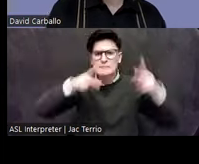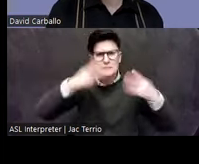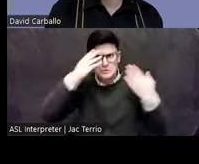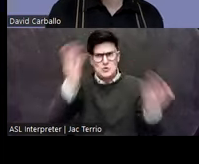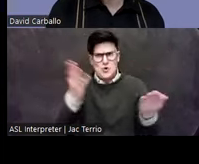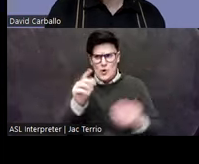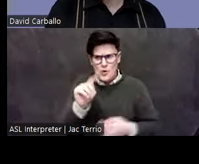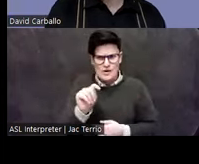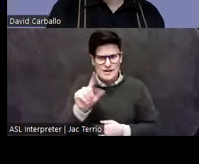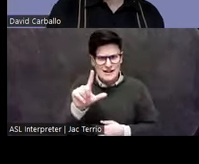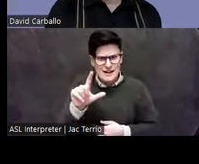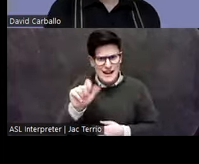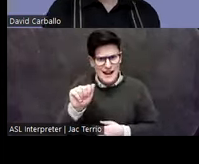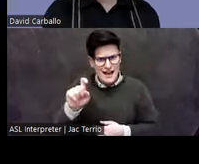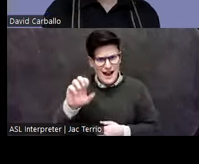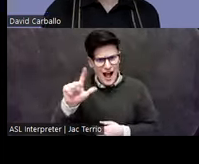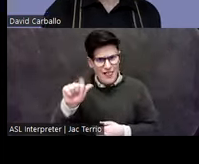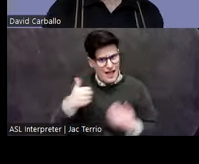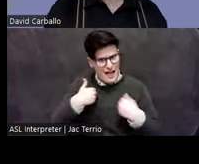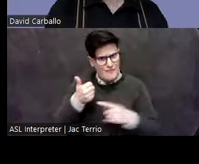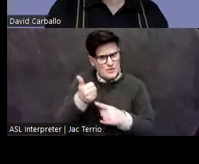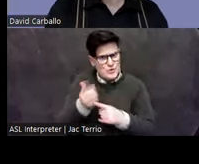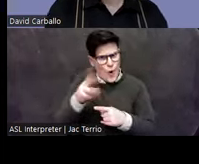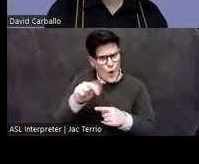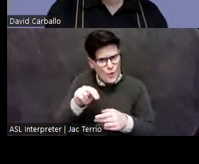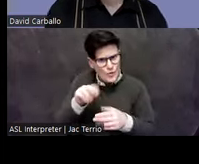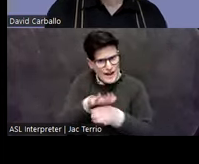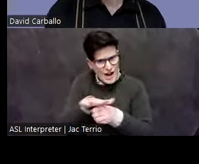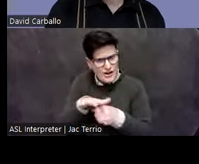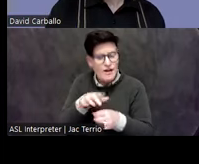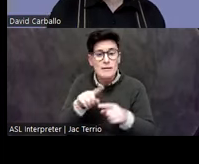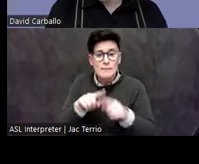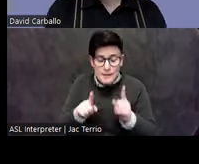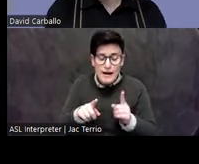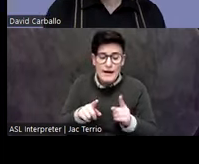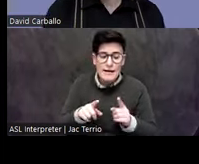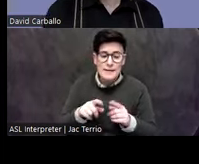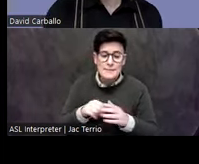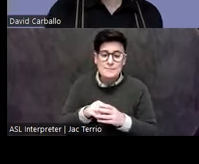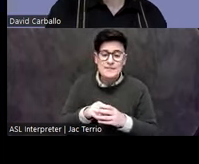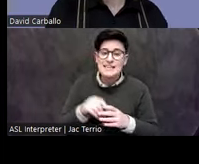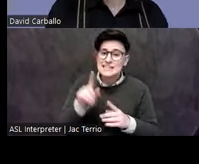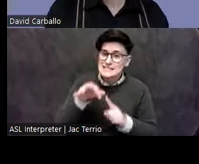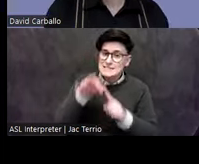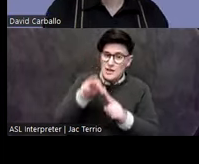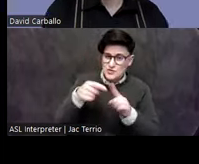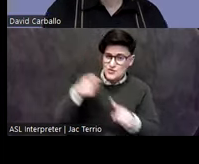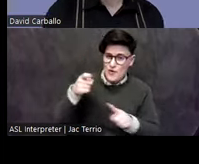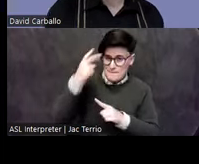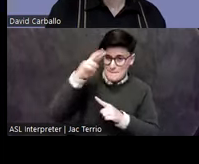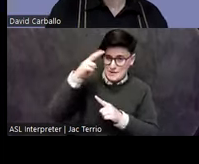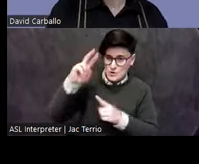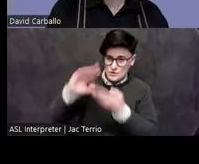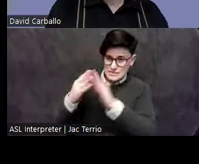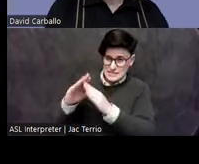as its own entity. But in the center of the country, there has been this narrative, particularly out of Mexico City, and I'll show some of the reasons why